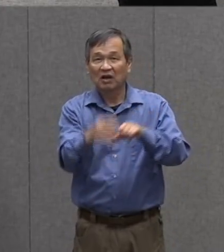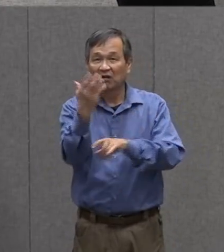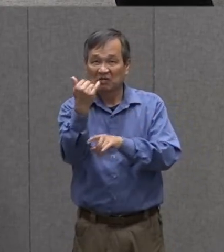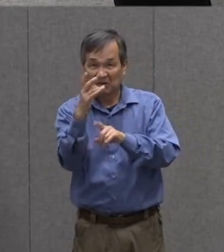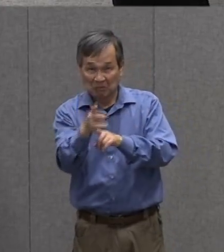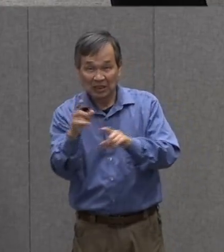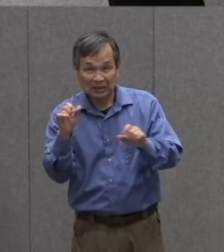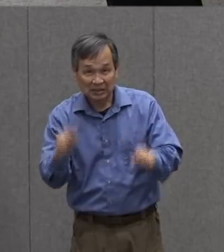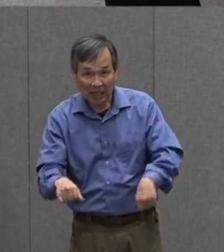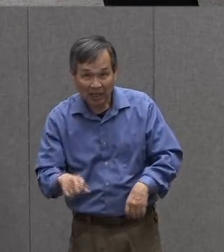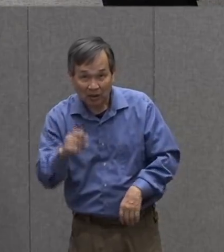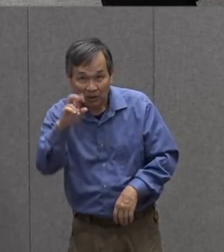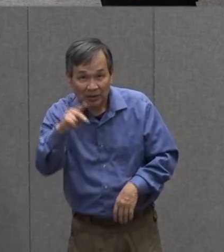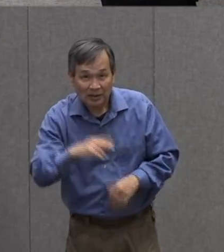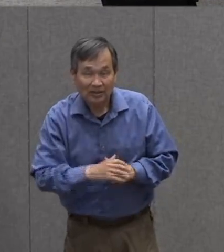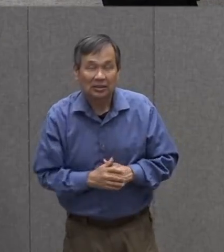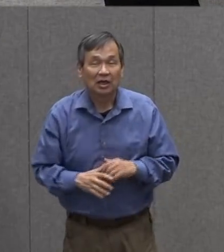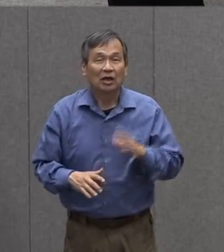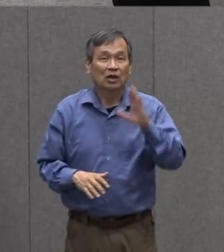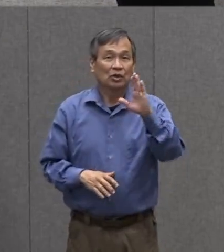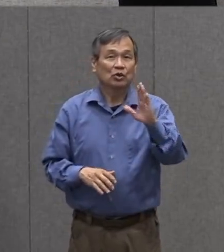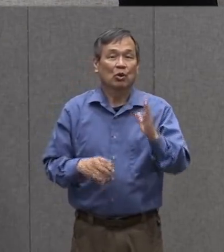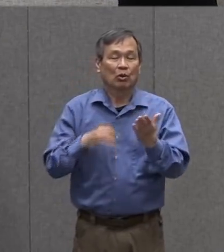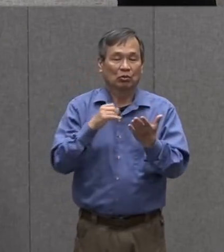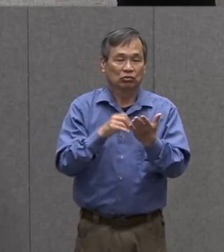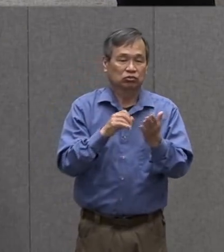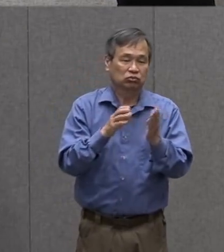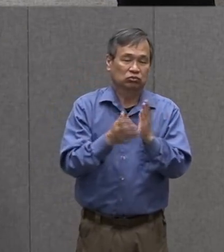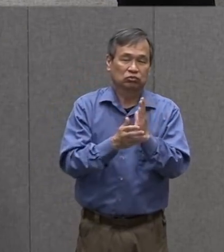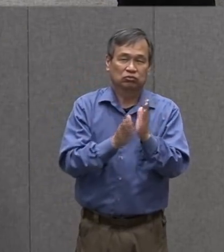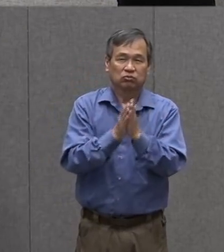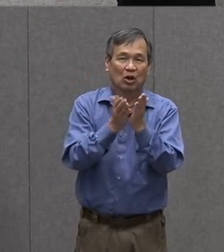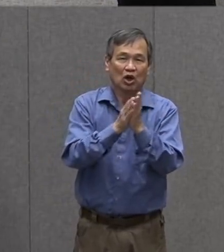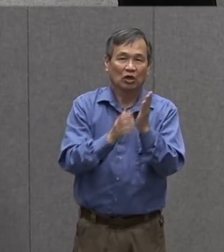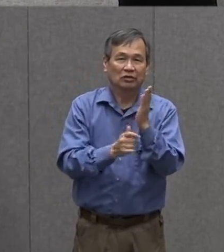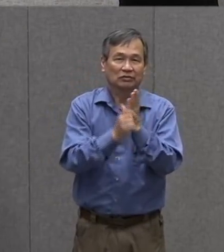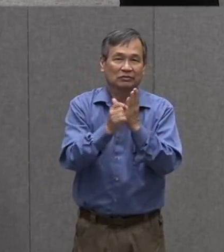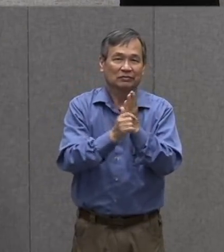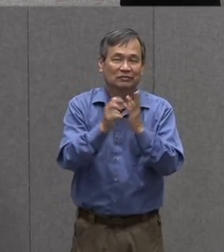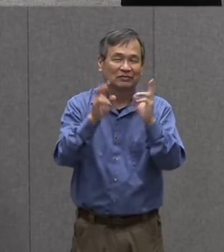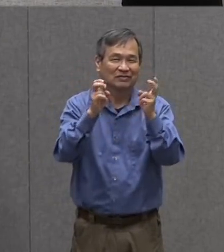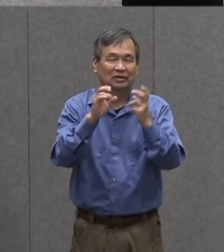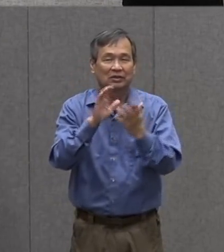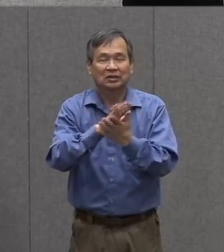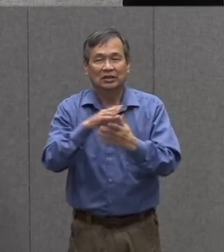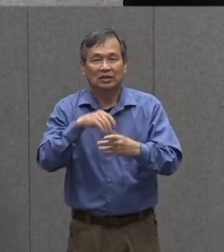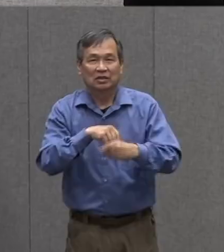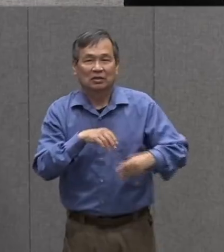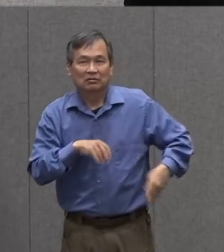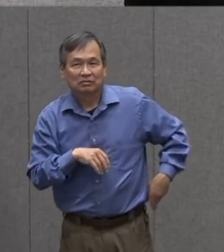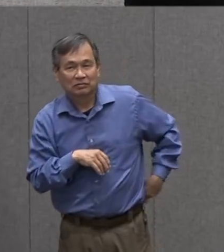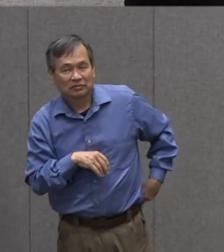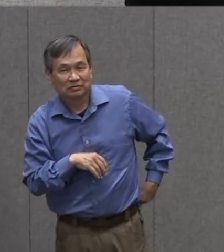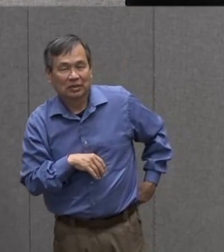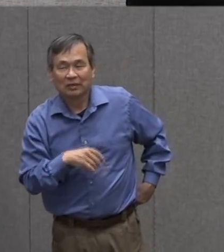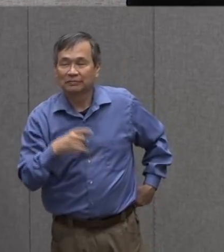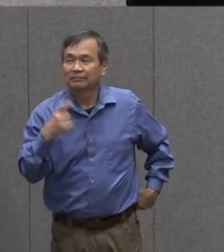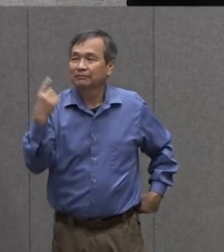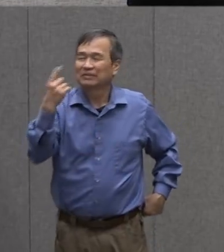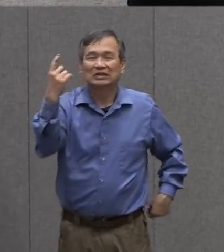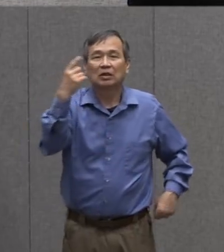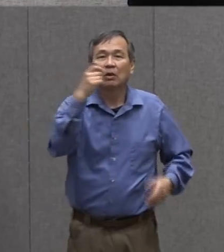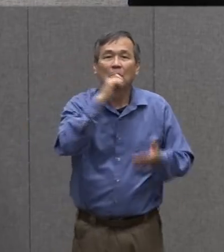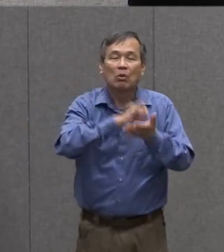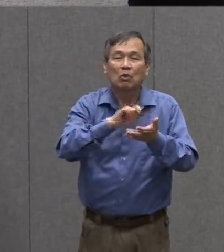take your journal in your pocket it with you and a piece of pen and something to write with